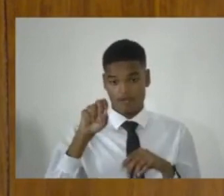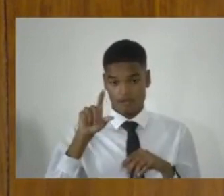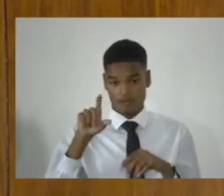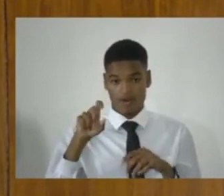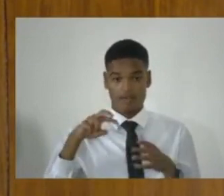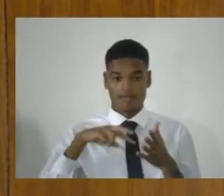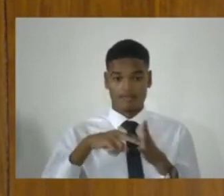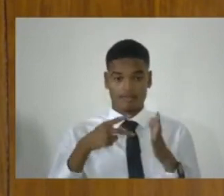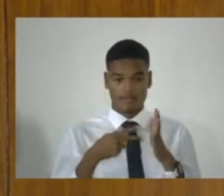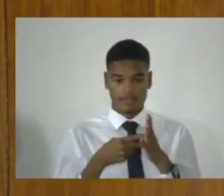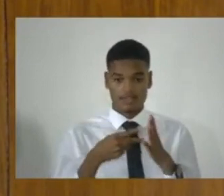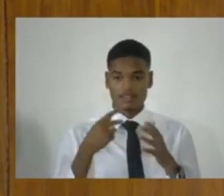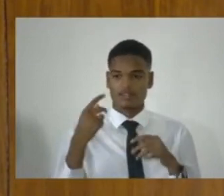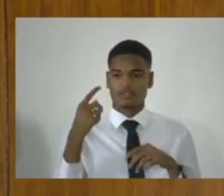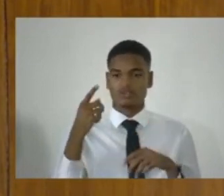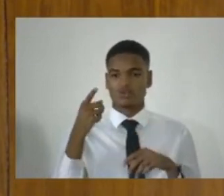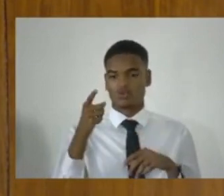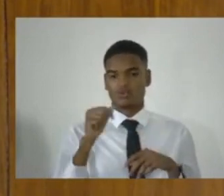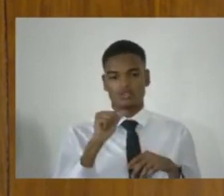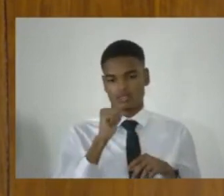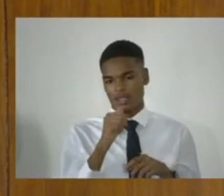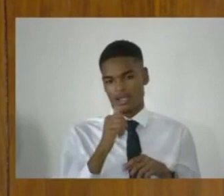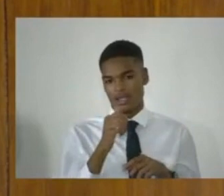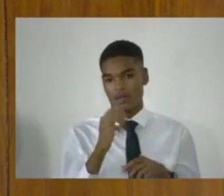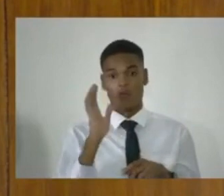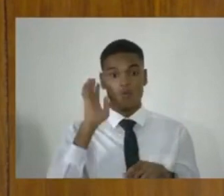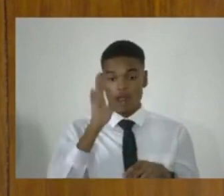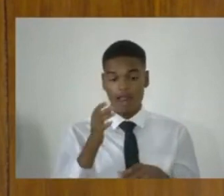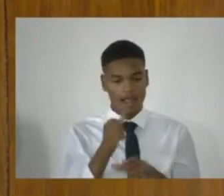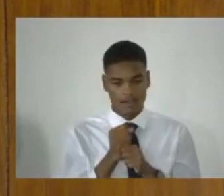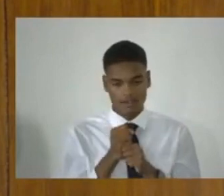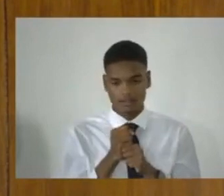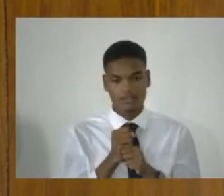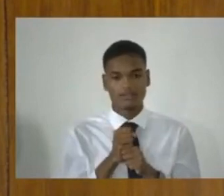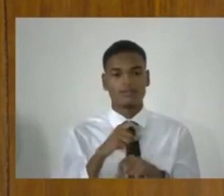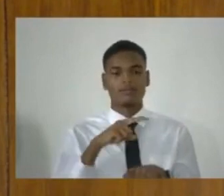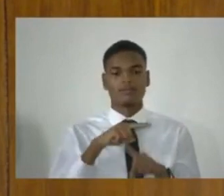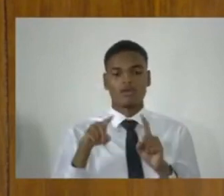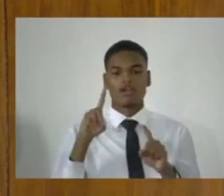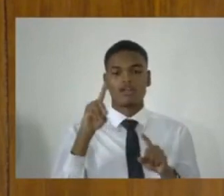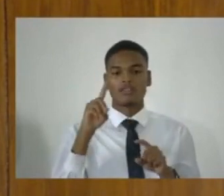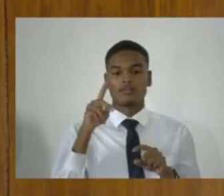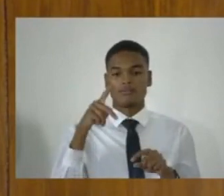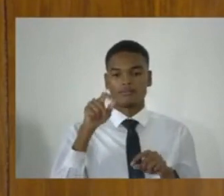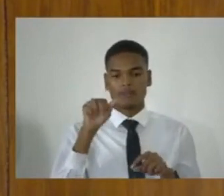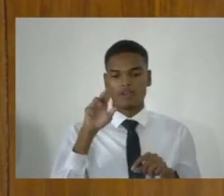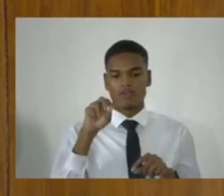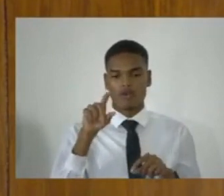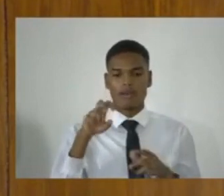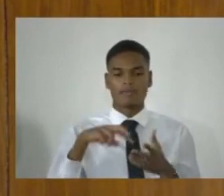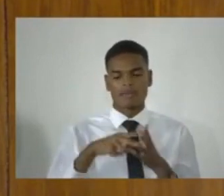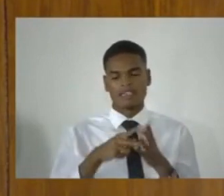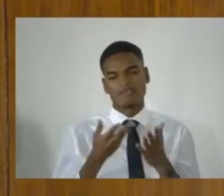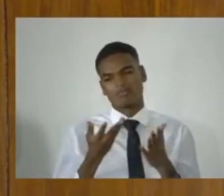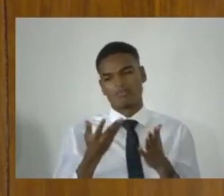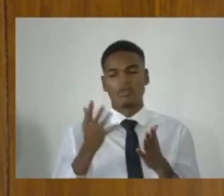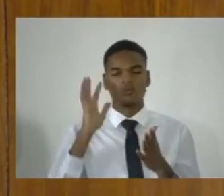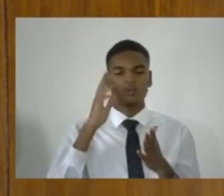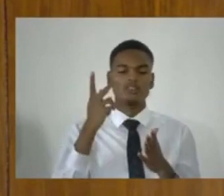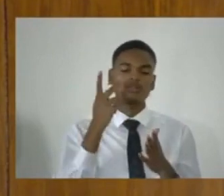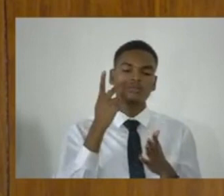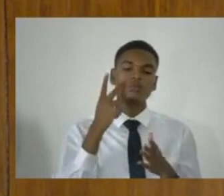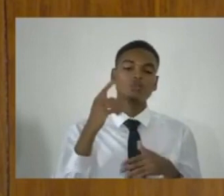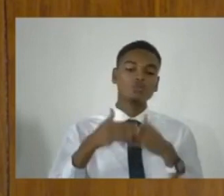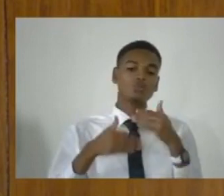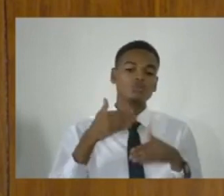eligible, you can't even apply for parole. Parole is a discretion. It's a discretionary power given to the parole board. Many people,